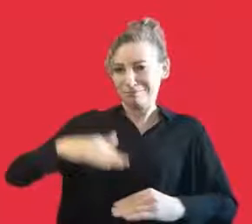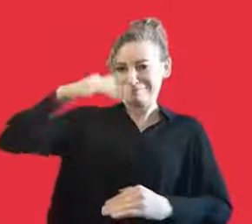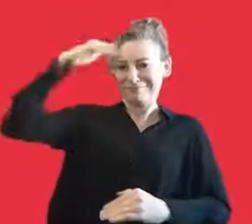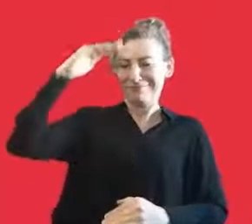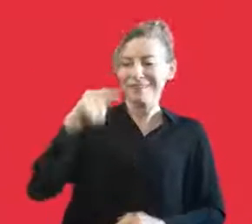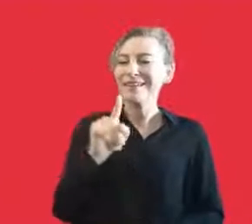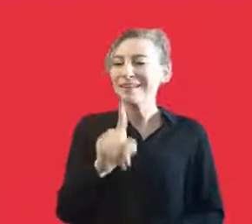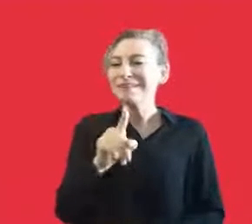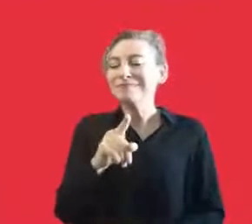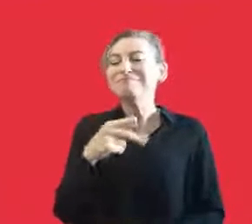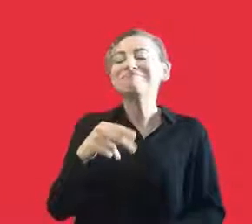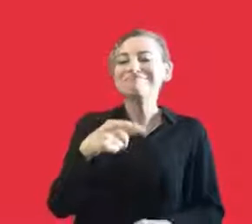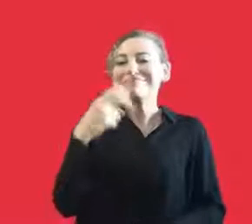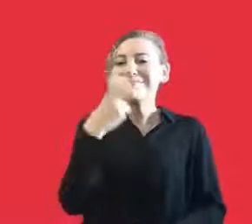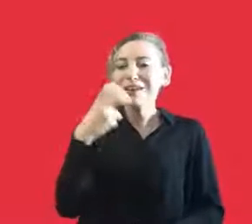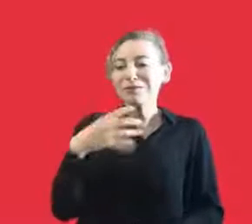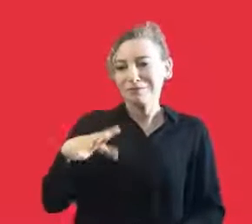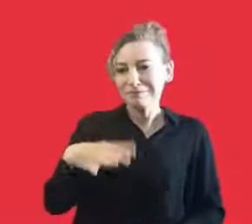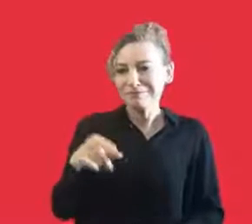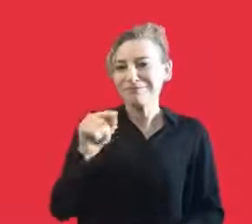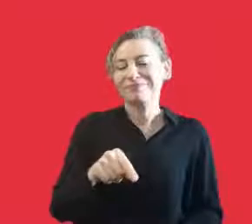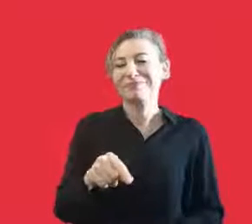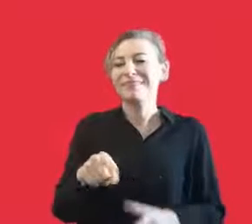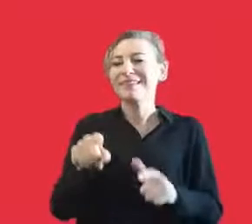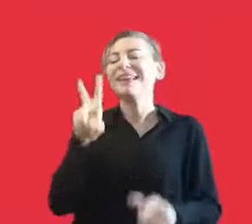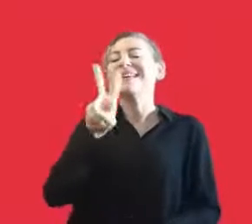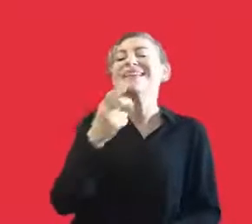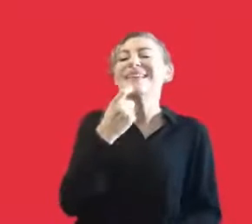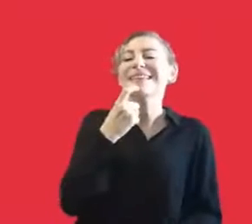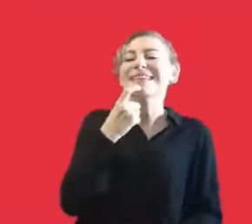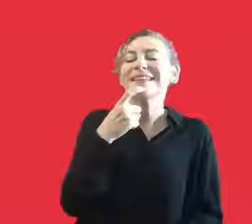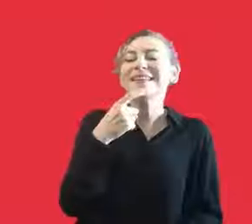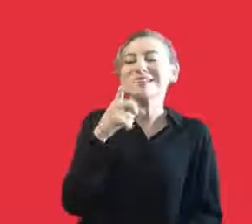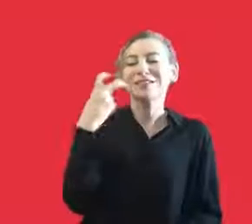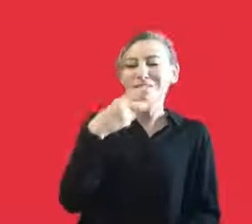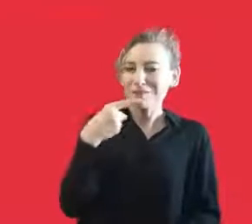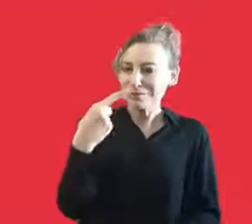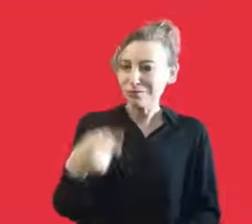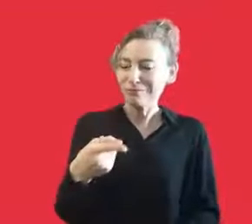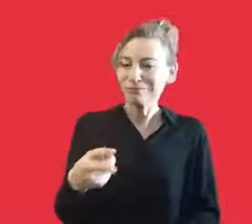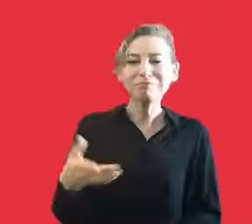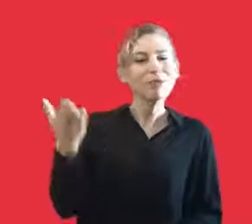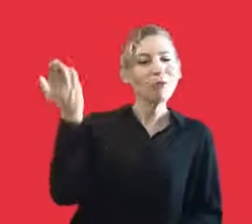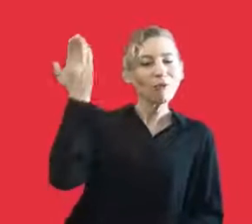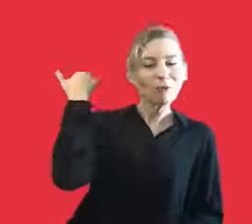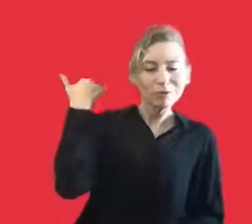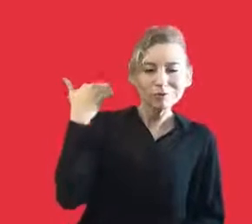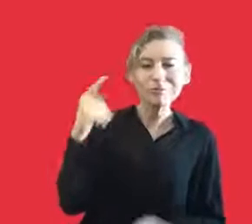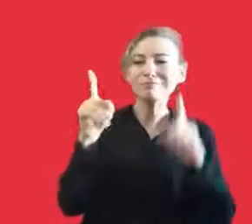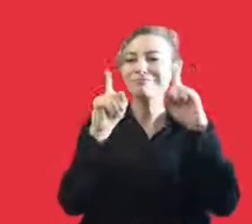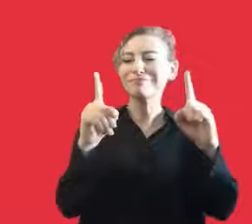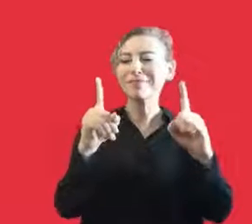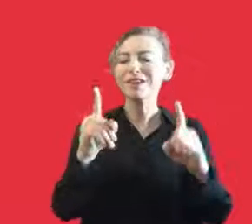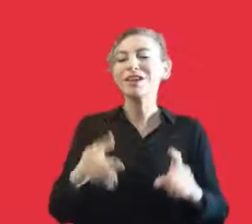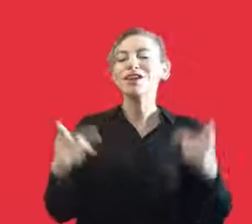And then I decided to sing songs in the jazz choir. And after two performances, our chef was Cihan